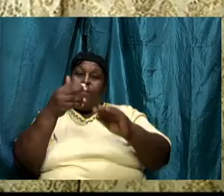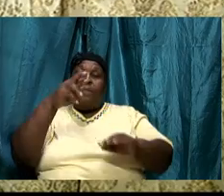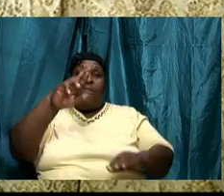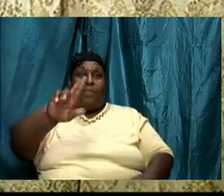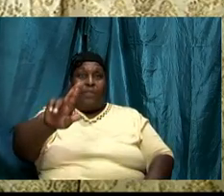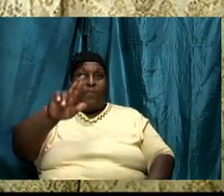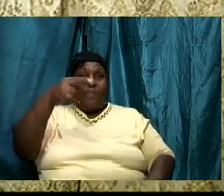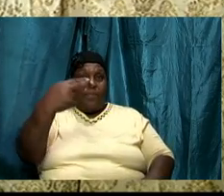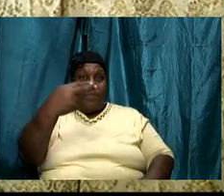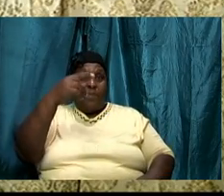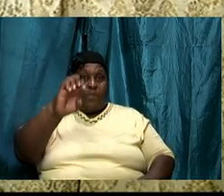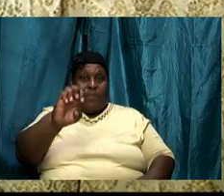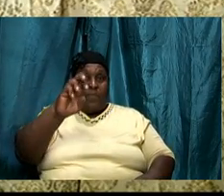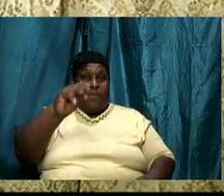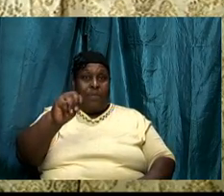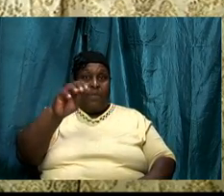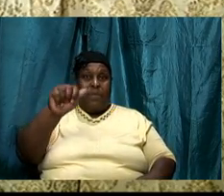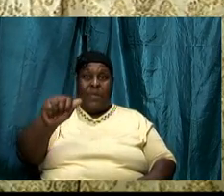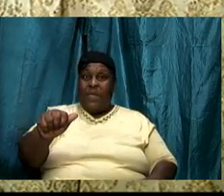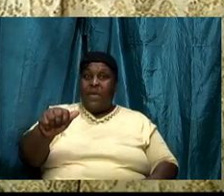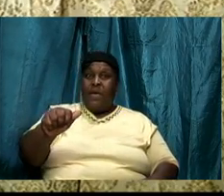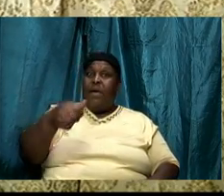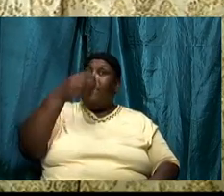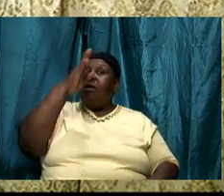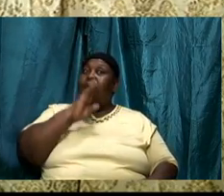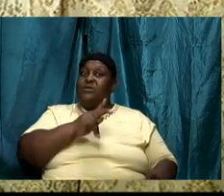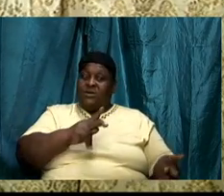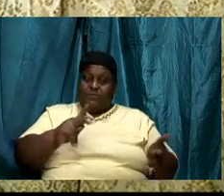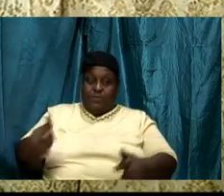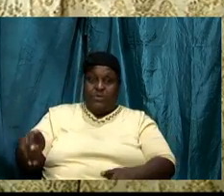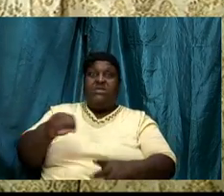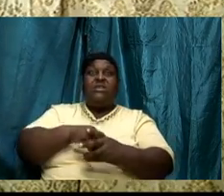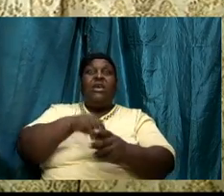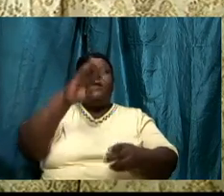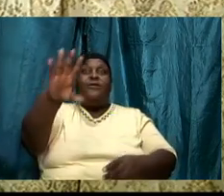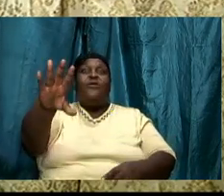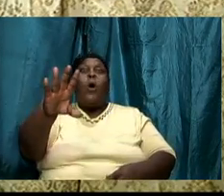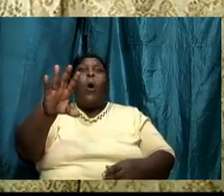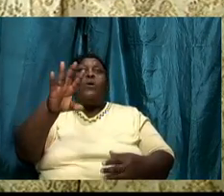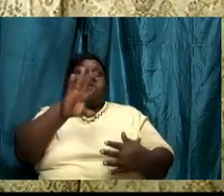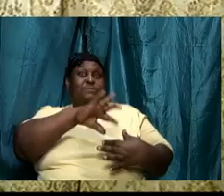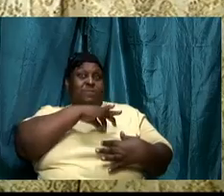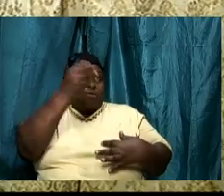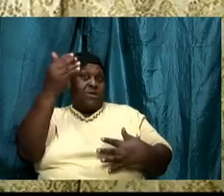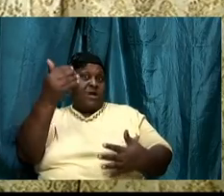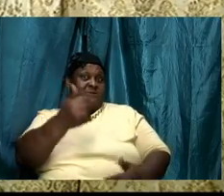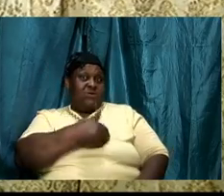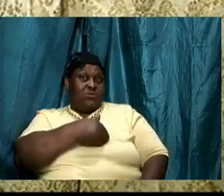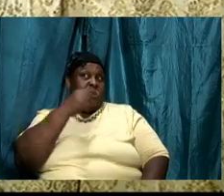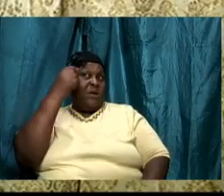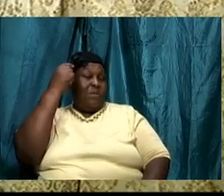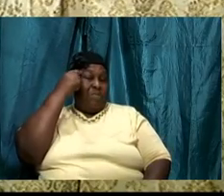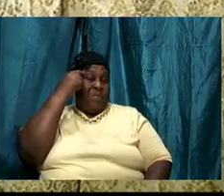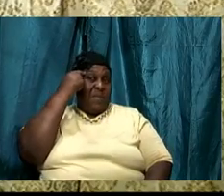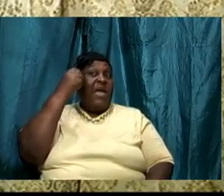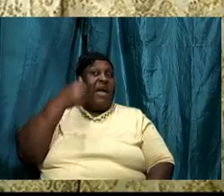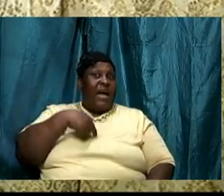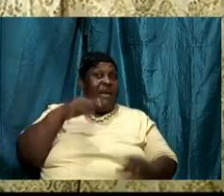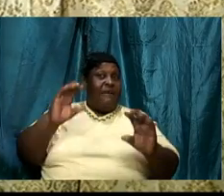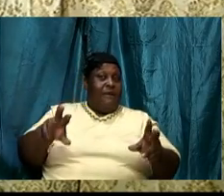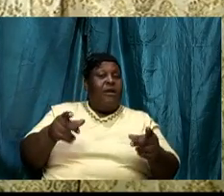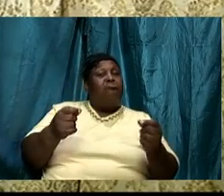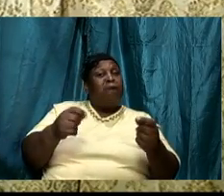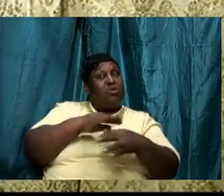spirit into your soul into your mind I can do all things through Christ